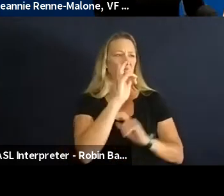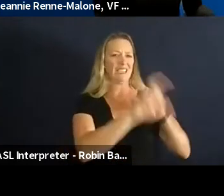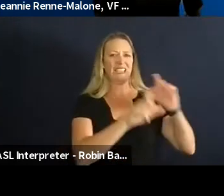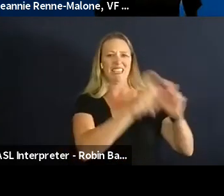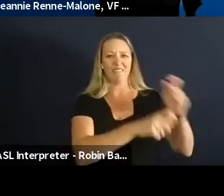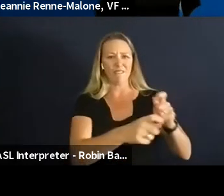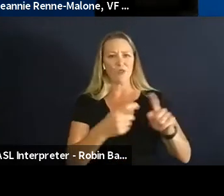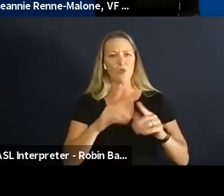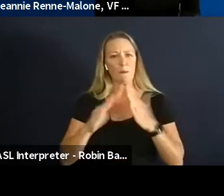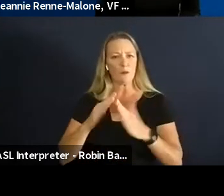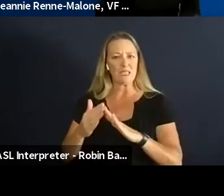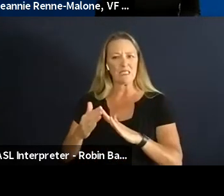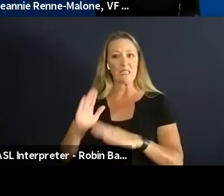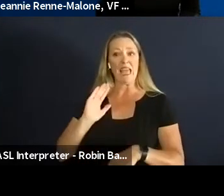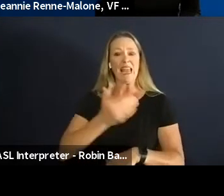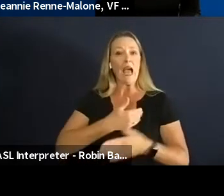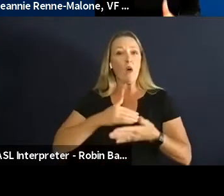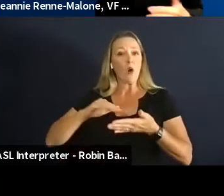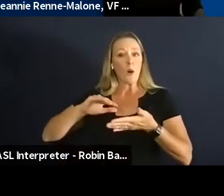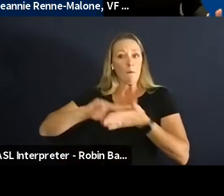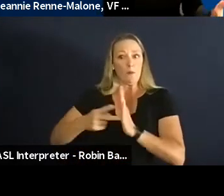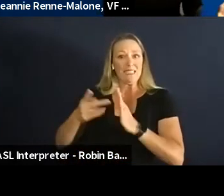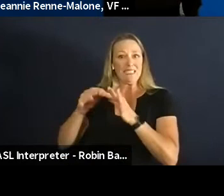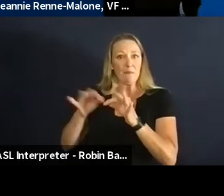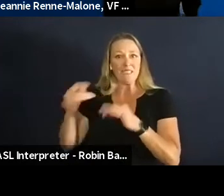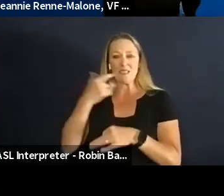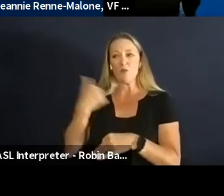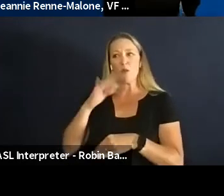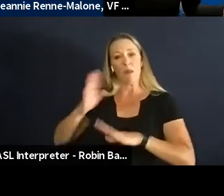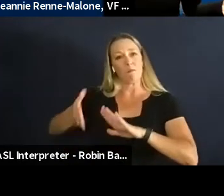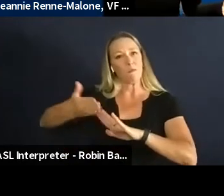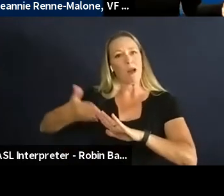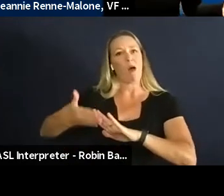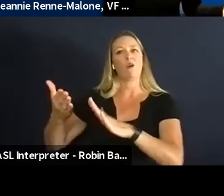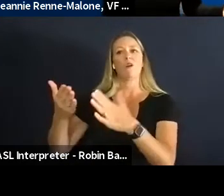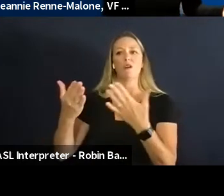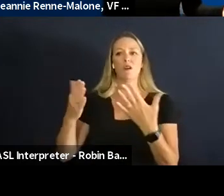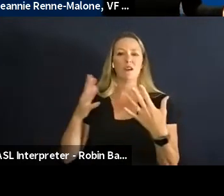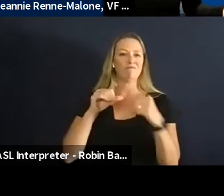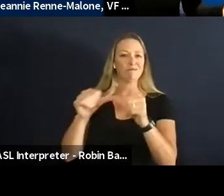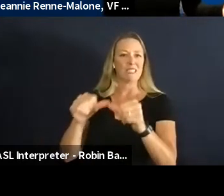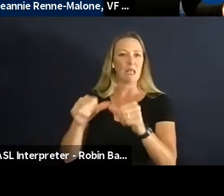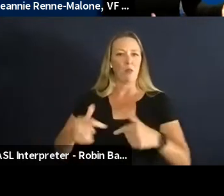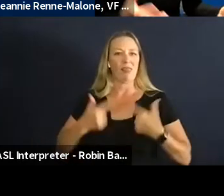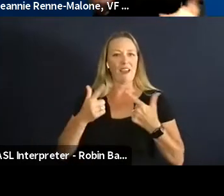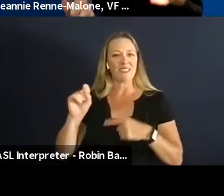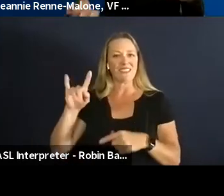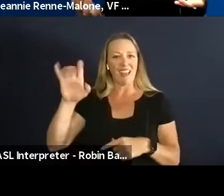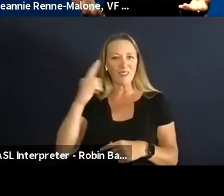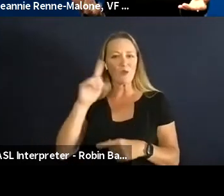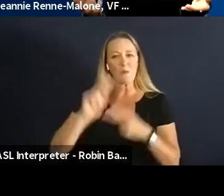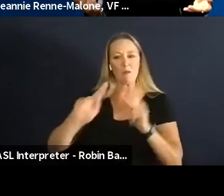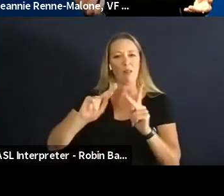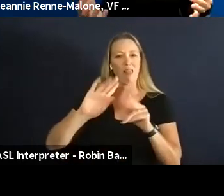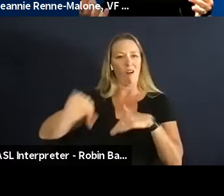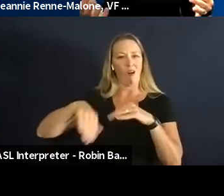our purpose statement is that we power sustainable and active lifestyles for the betterment of people on the planet and that we always like to